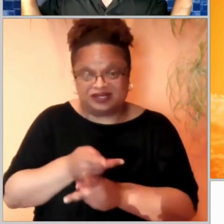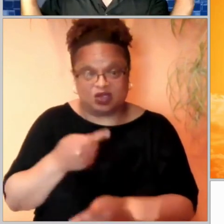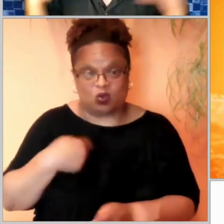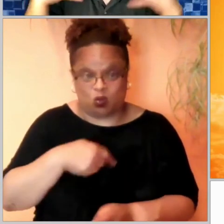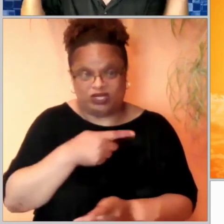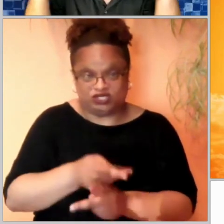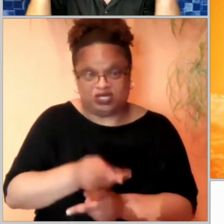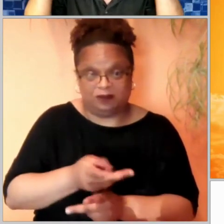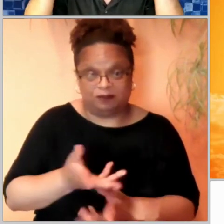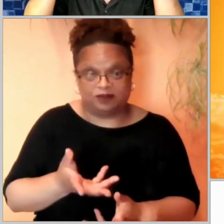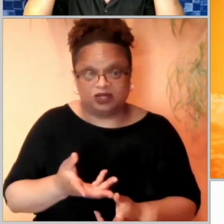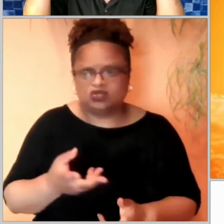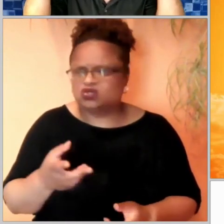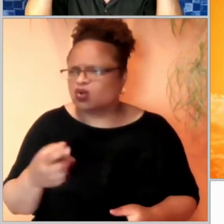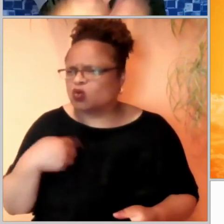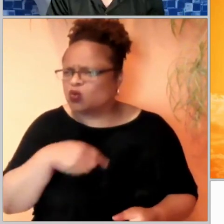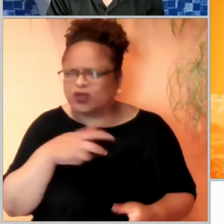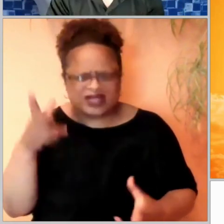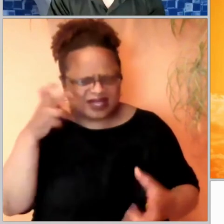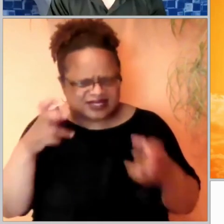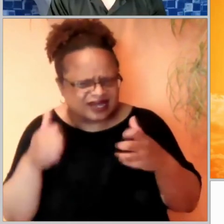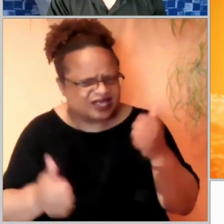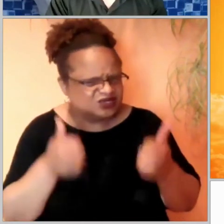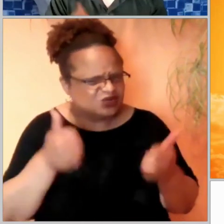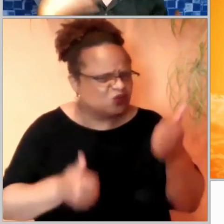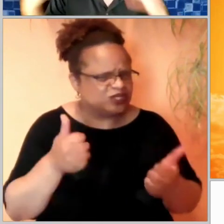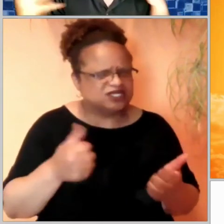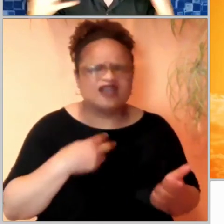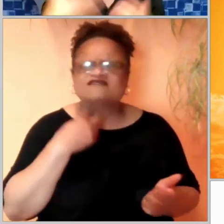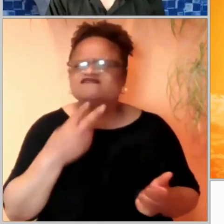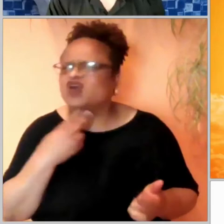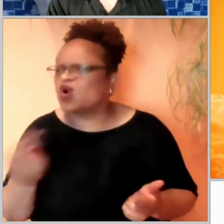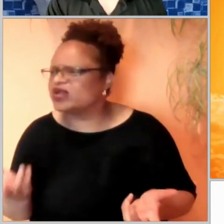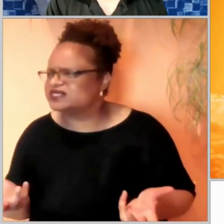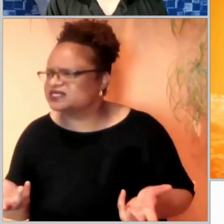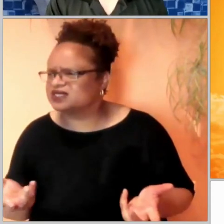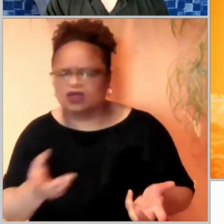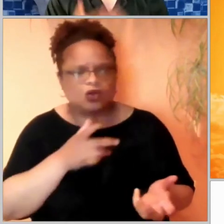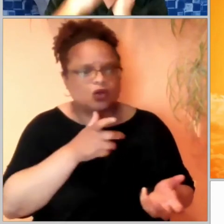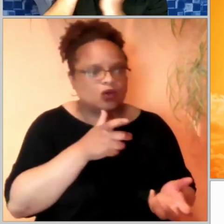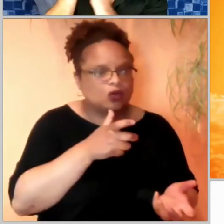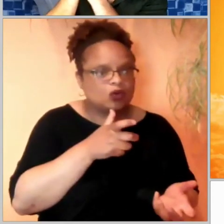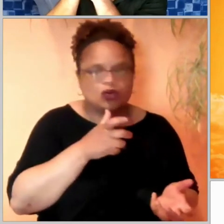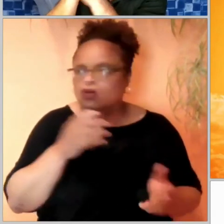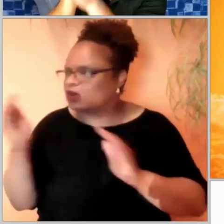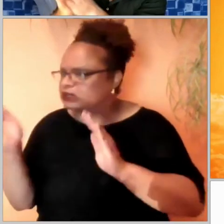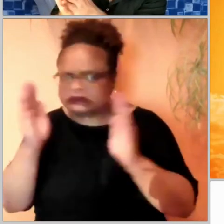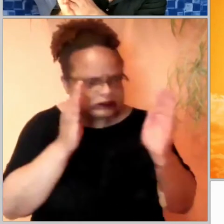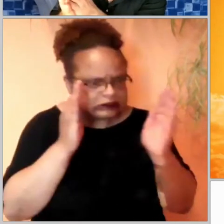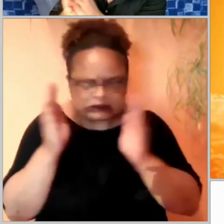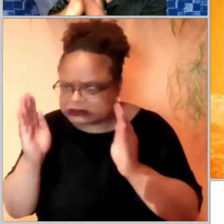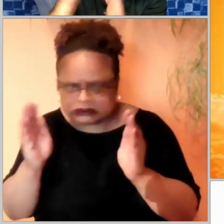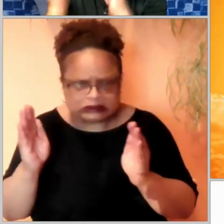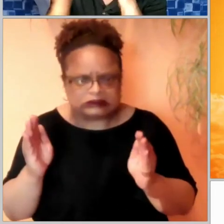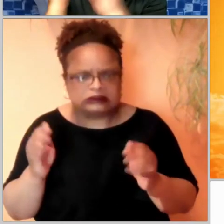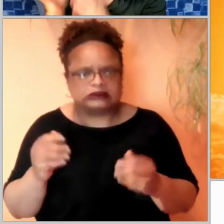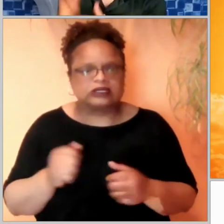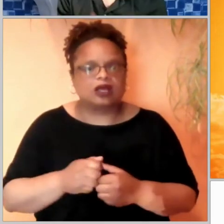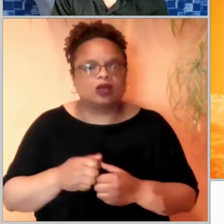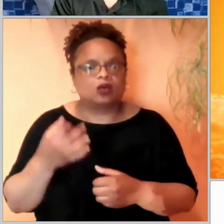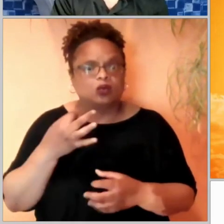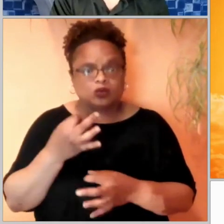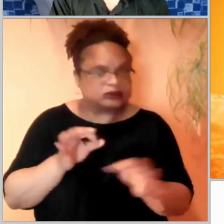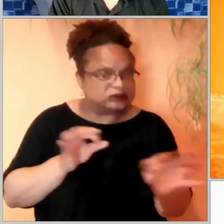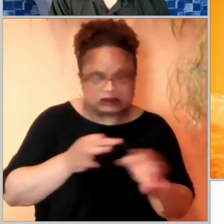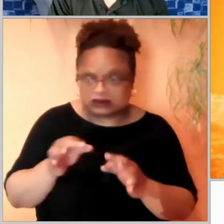are the voices that are sometimes trying to get into our head that maybe are competing for the voice of the shepherd? You know, there might be other